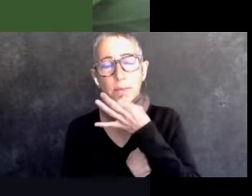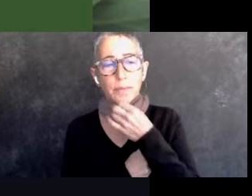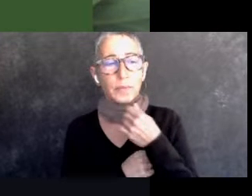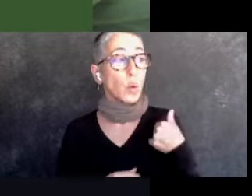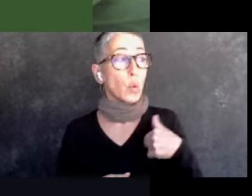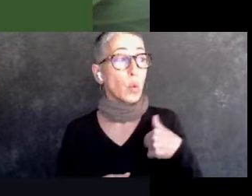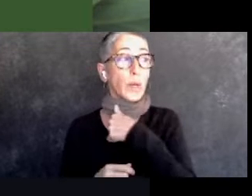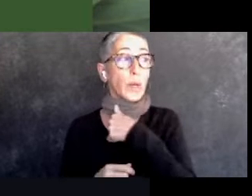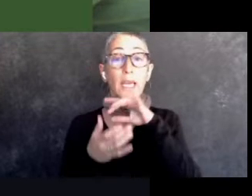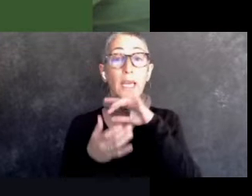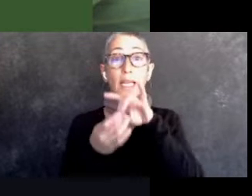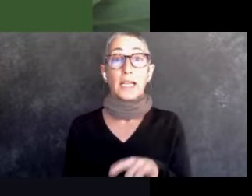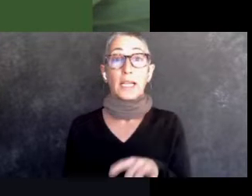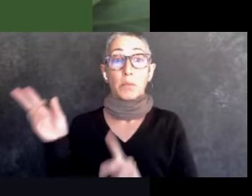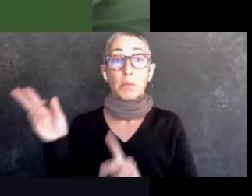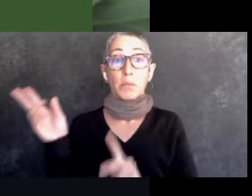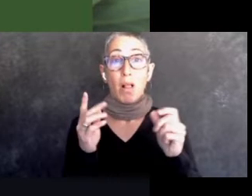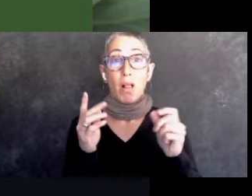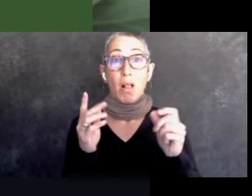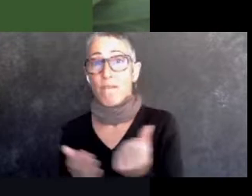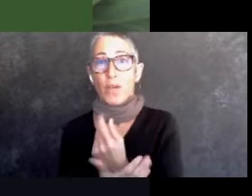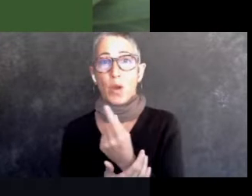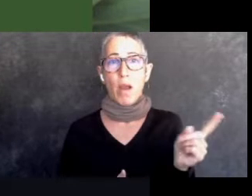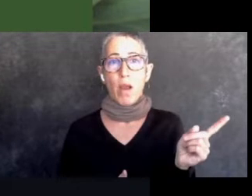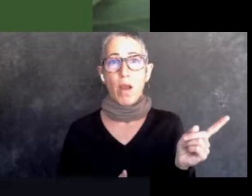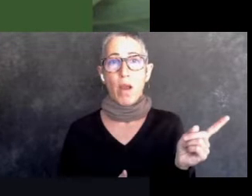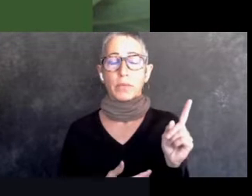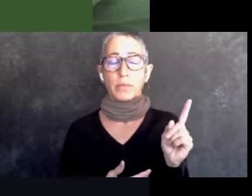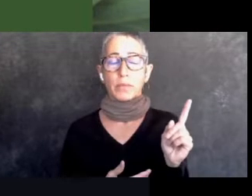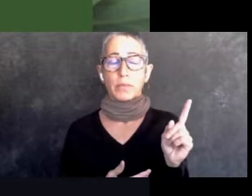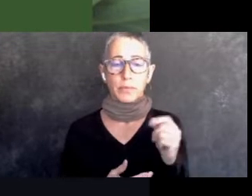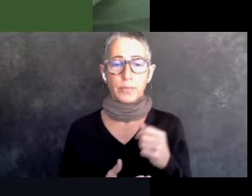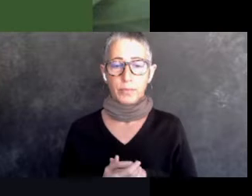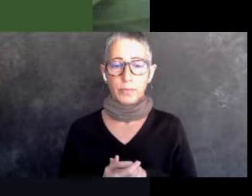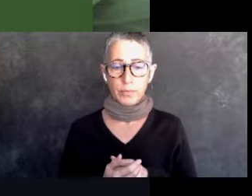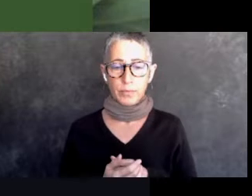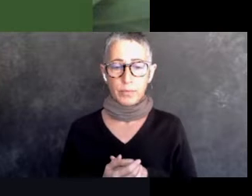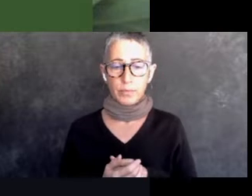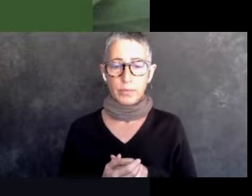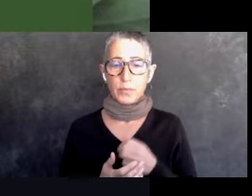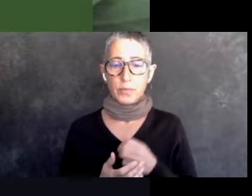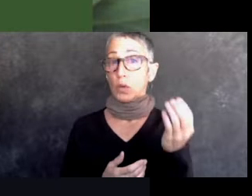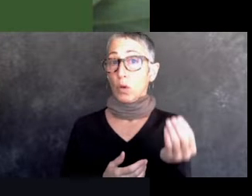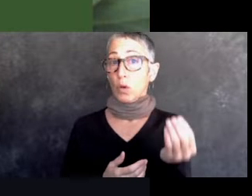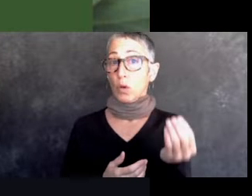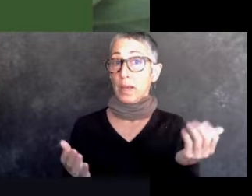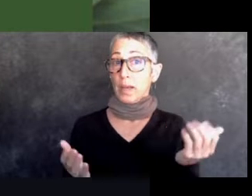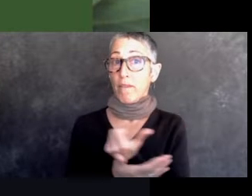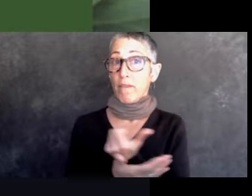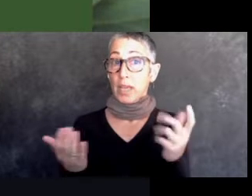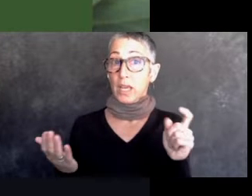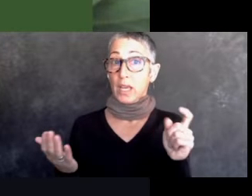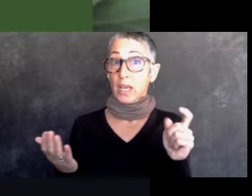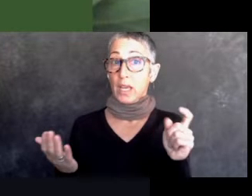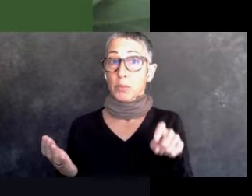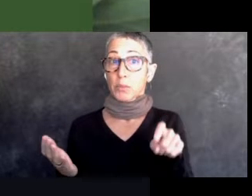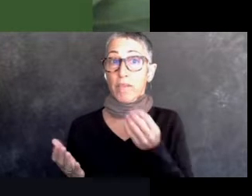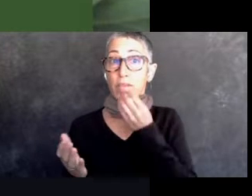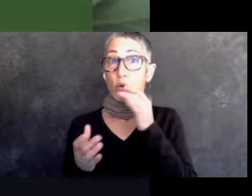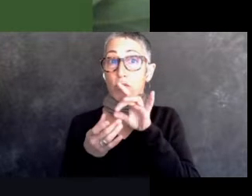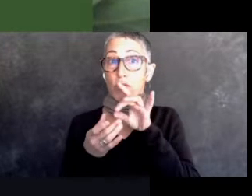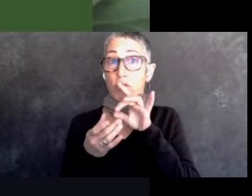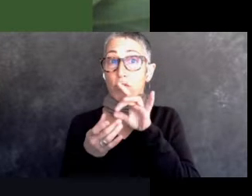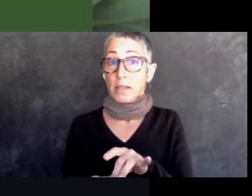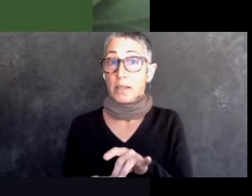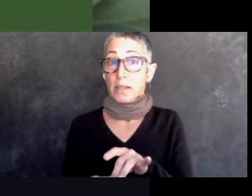folks everywhere. And then we think outside of the box. So everything doesn't have to be food related for us.